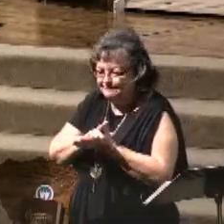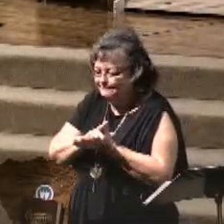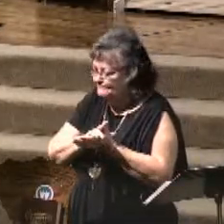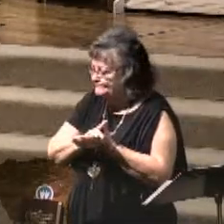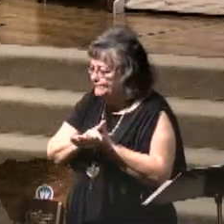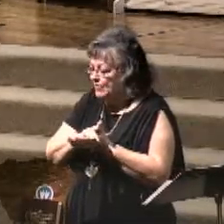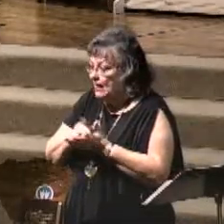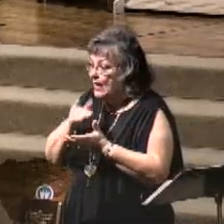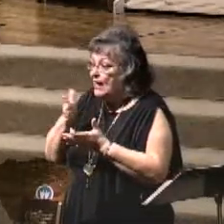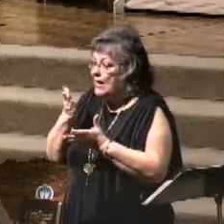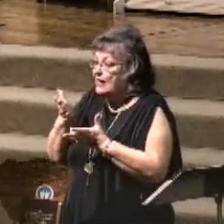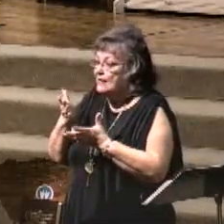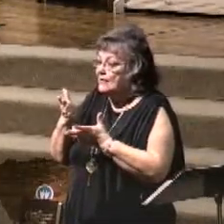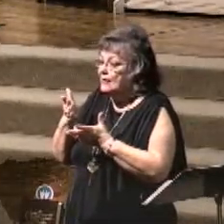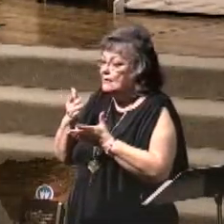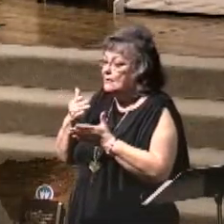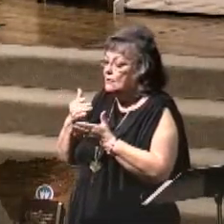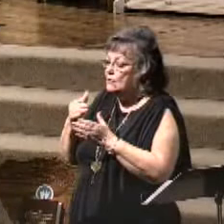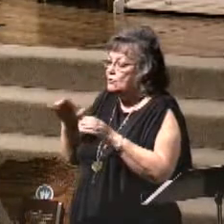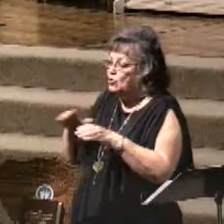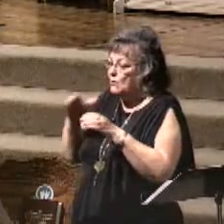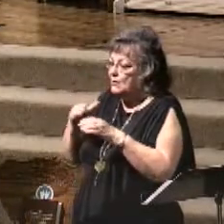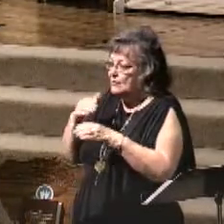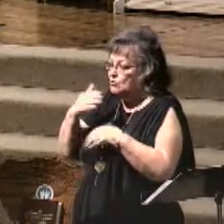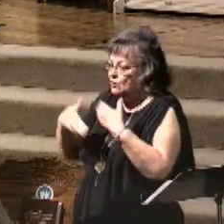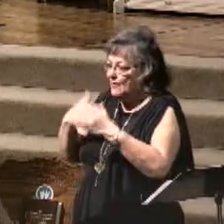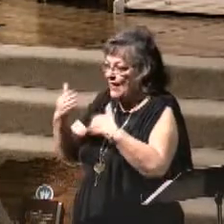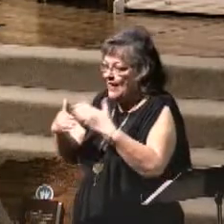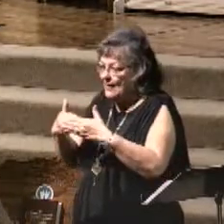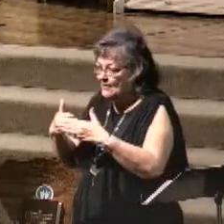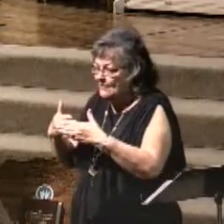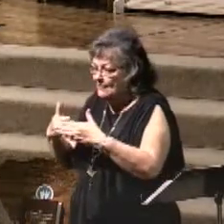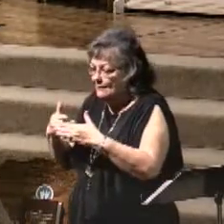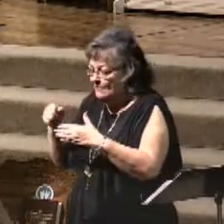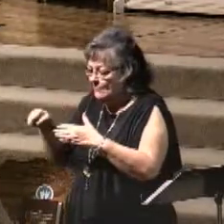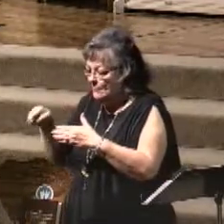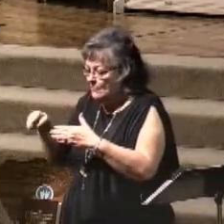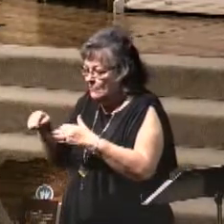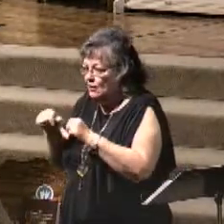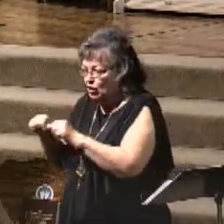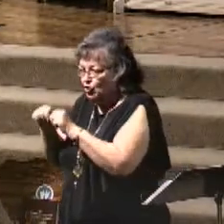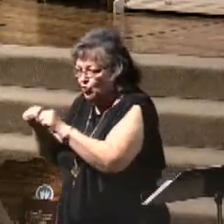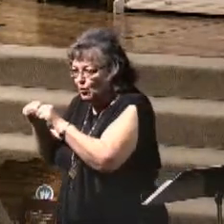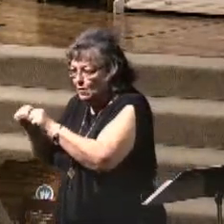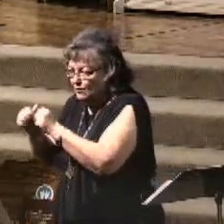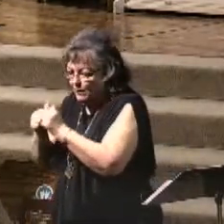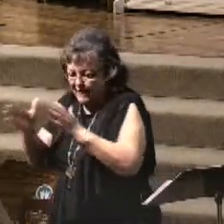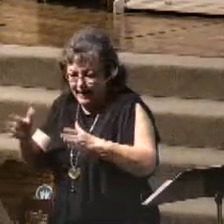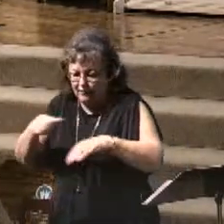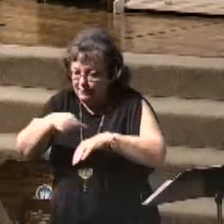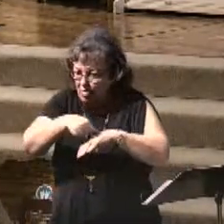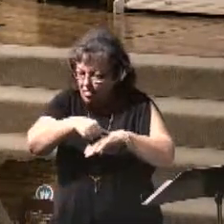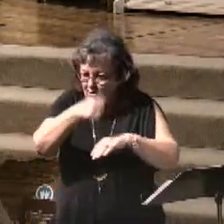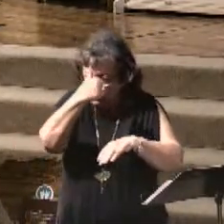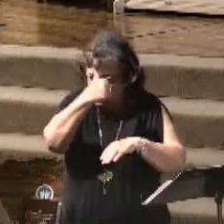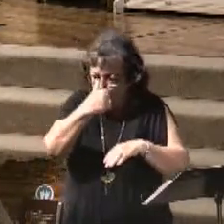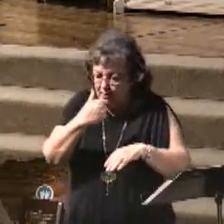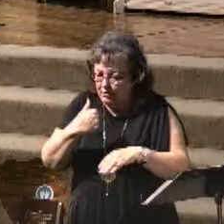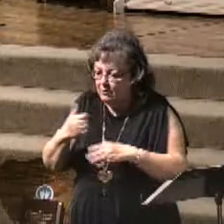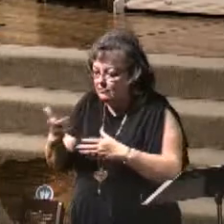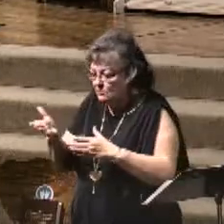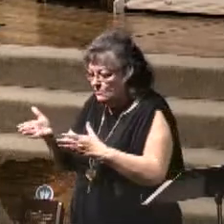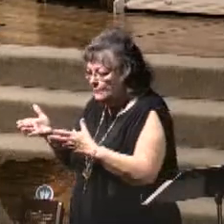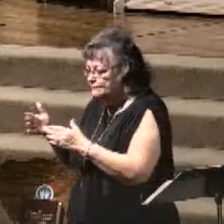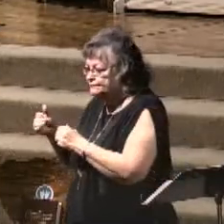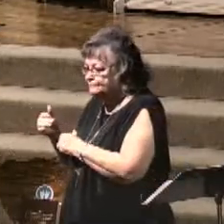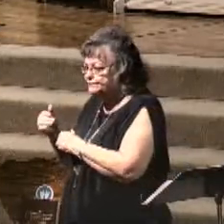shall be saved. Jesus said that. Because I'm telling you, folks, if someone takes the mark of the